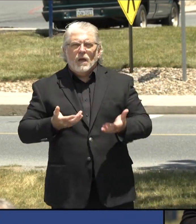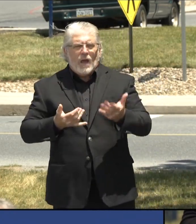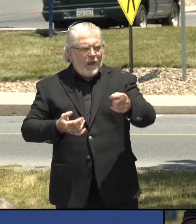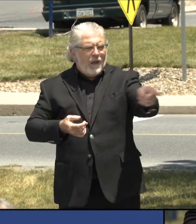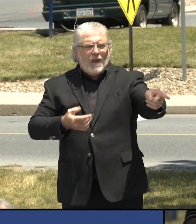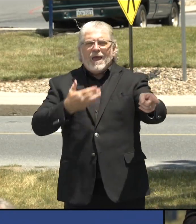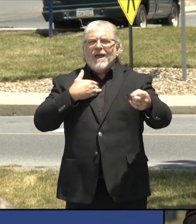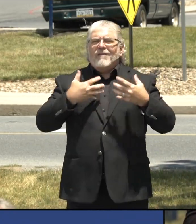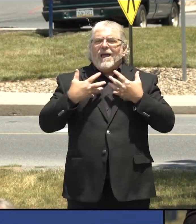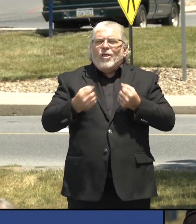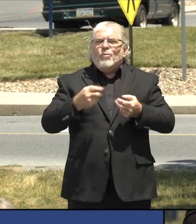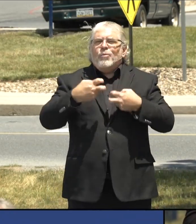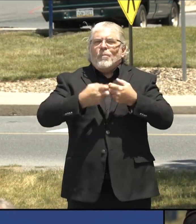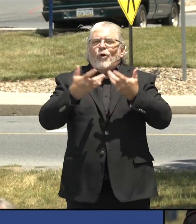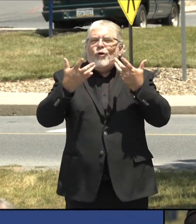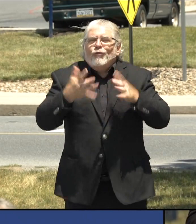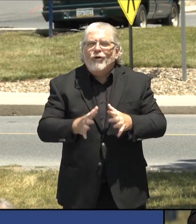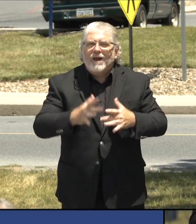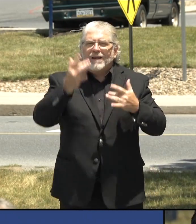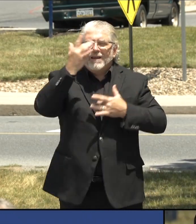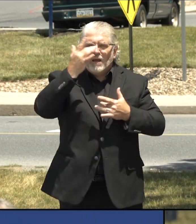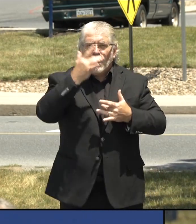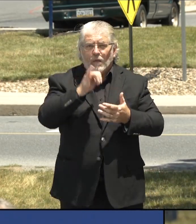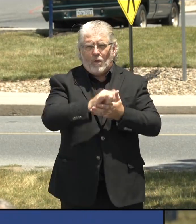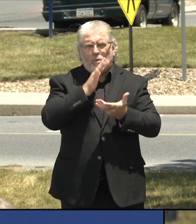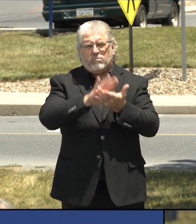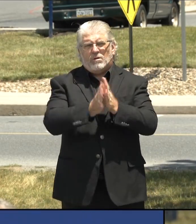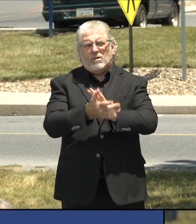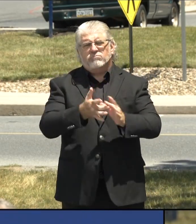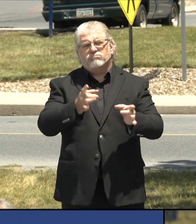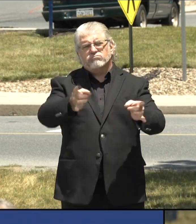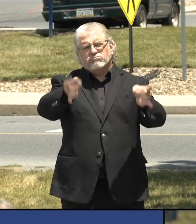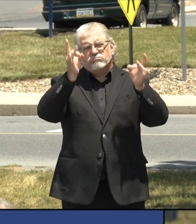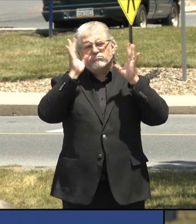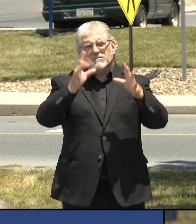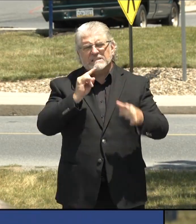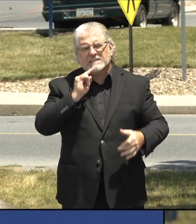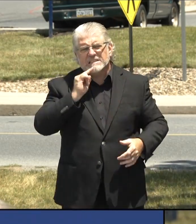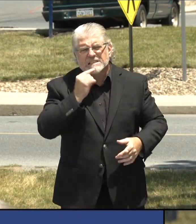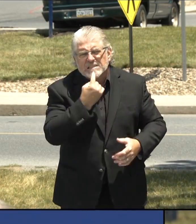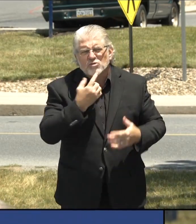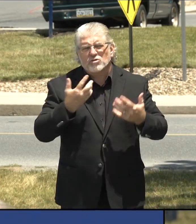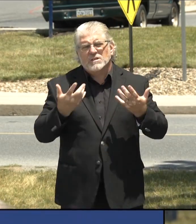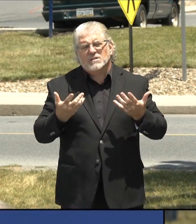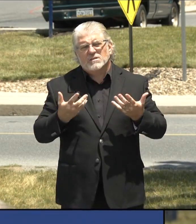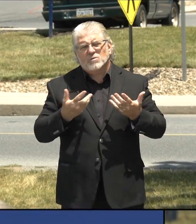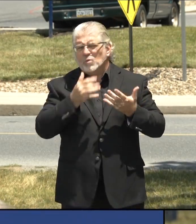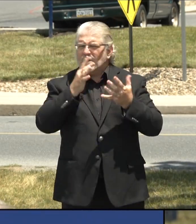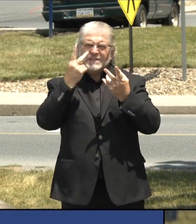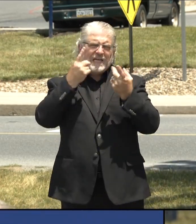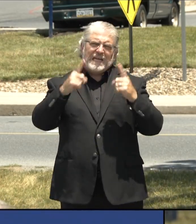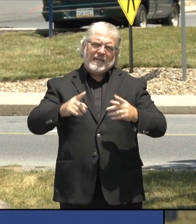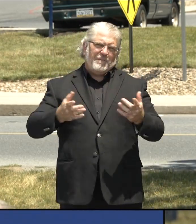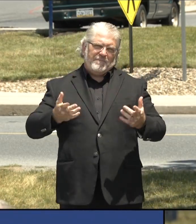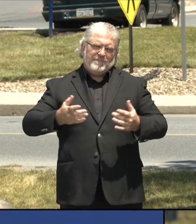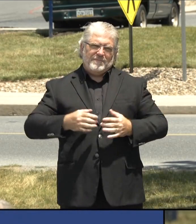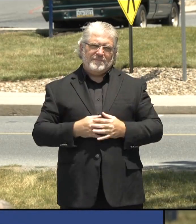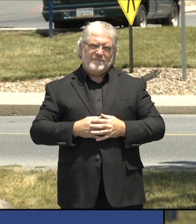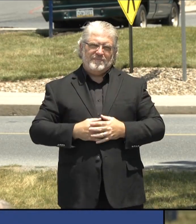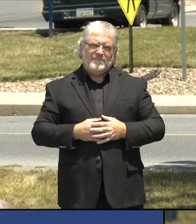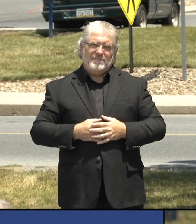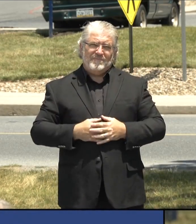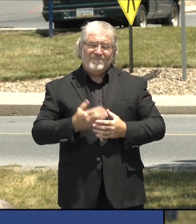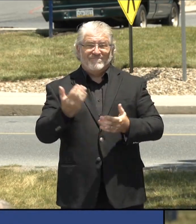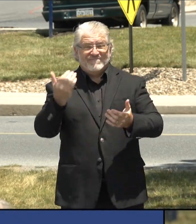would be very susceptible to having a very severe reaction to COVID-19. So once again,